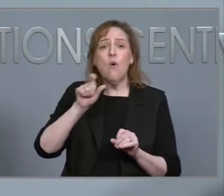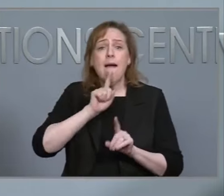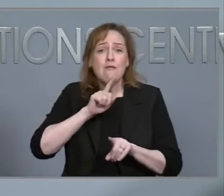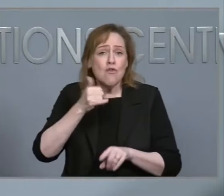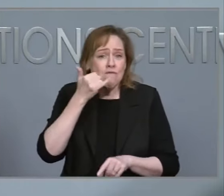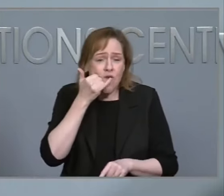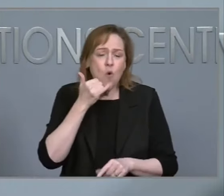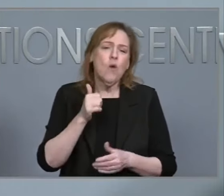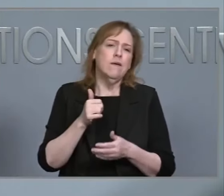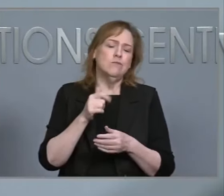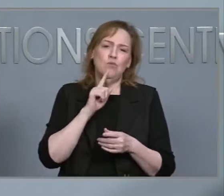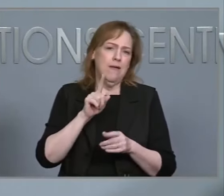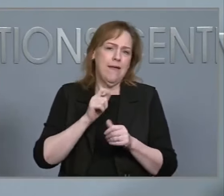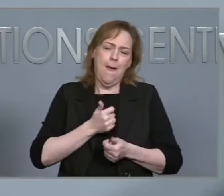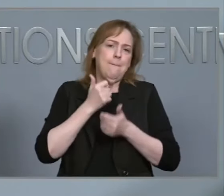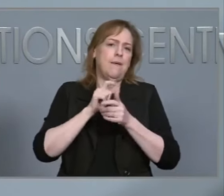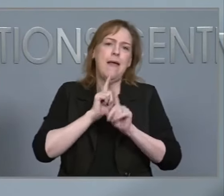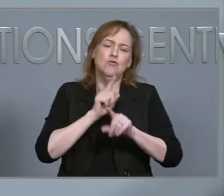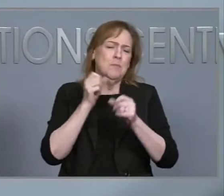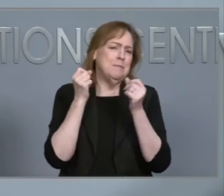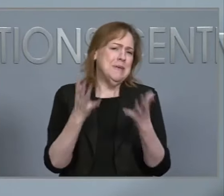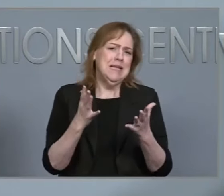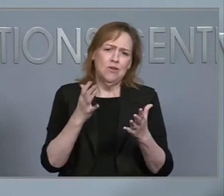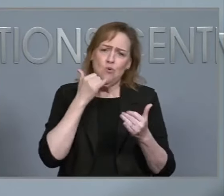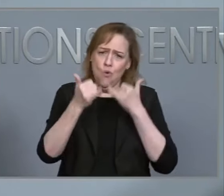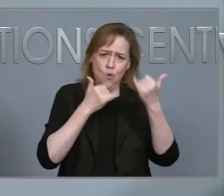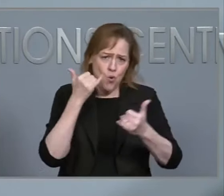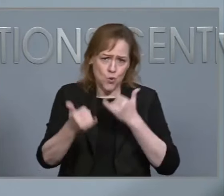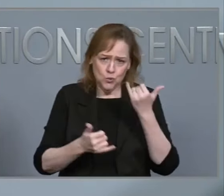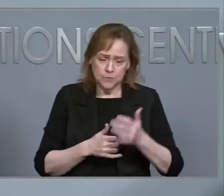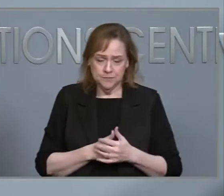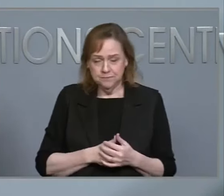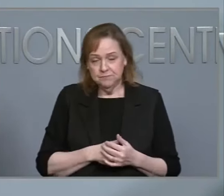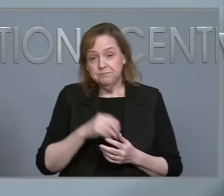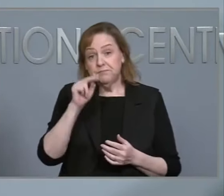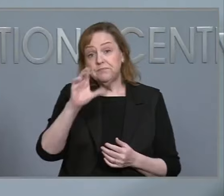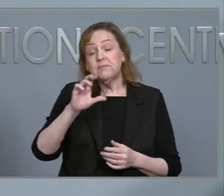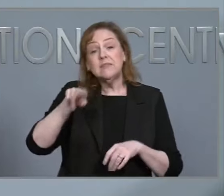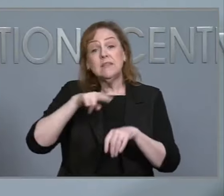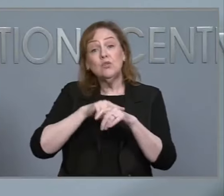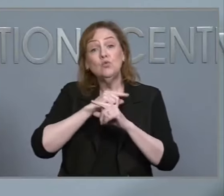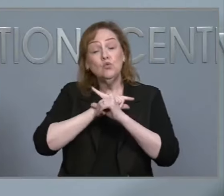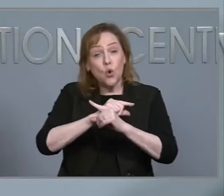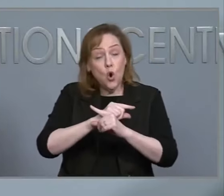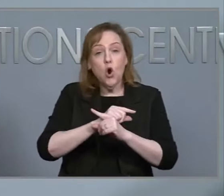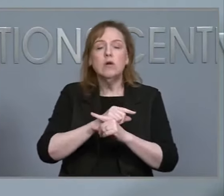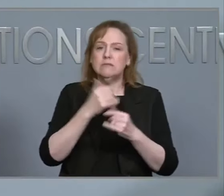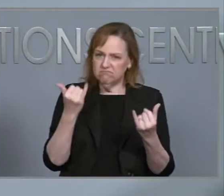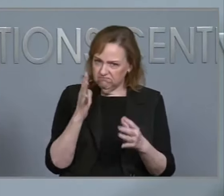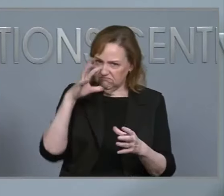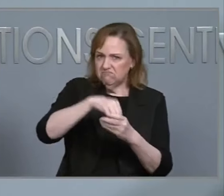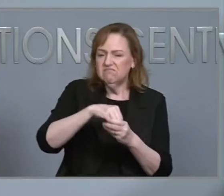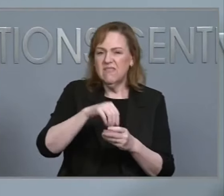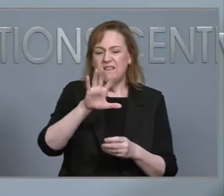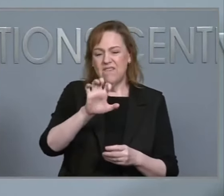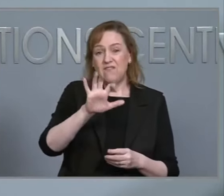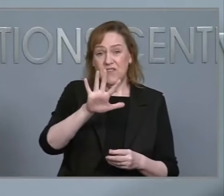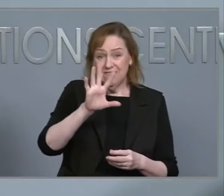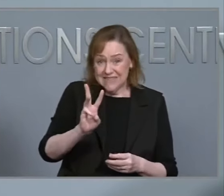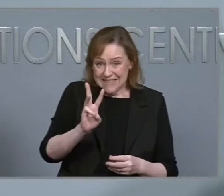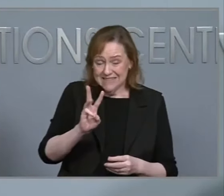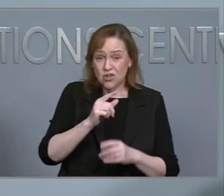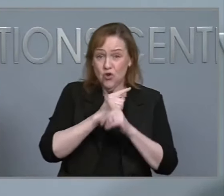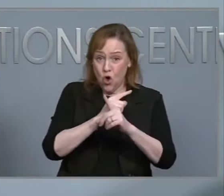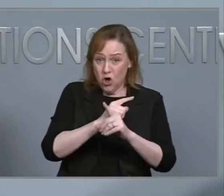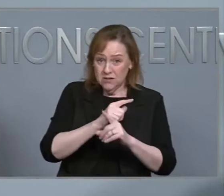The North Carolina National Guard is actively engaged and have deployed 556 guardsmen and 195 vehicles